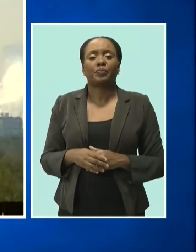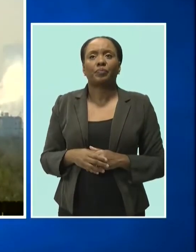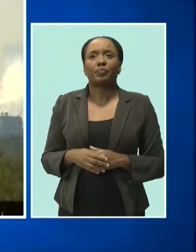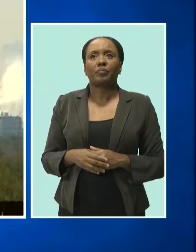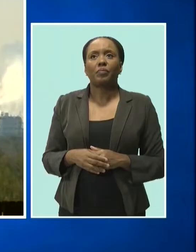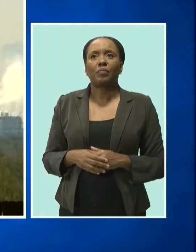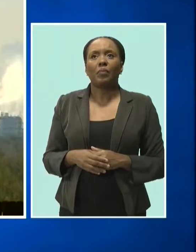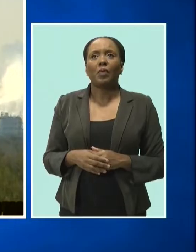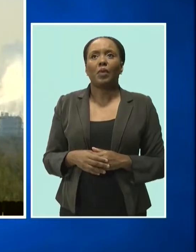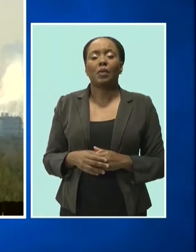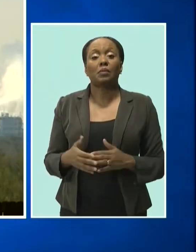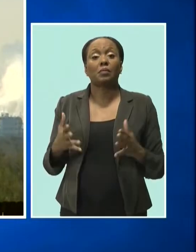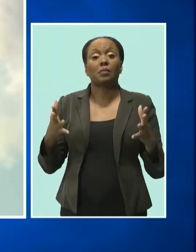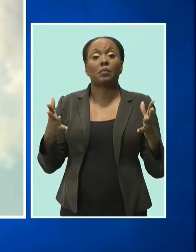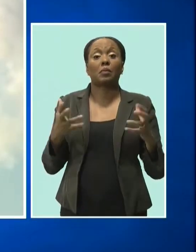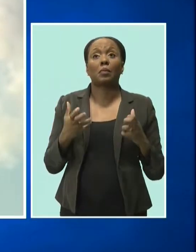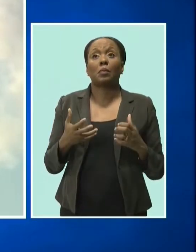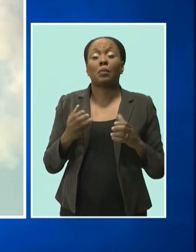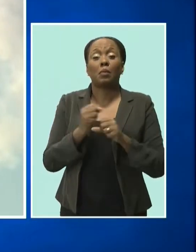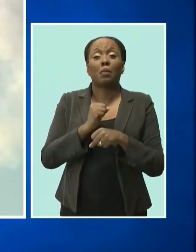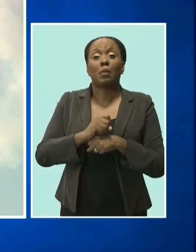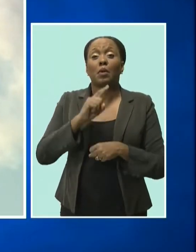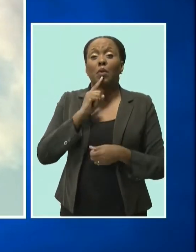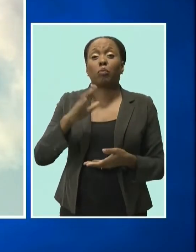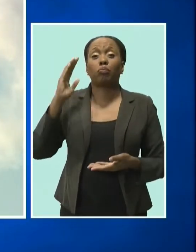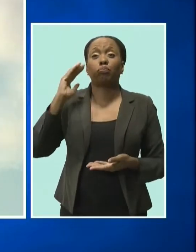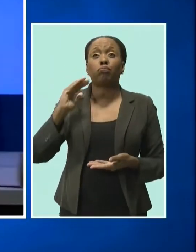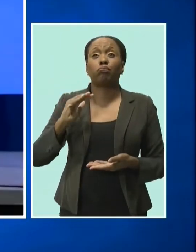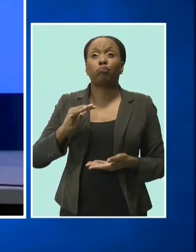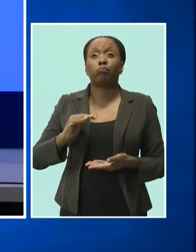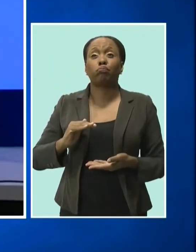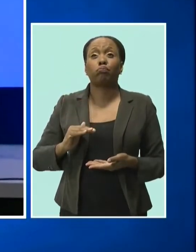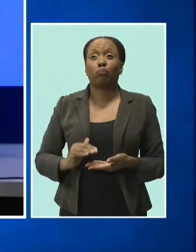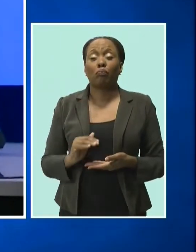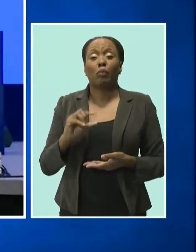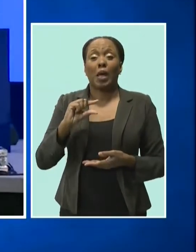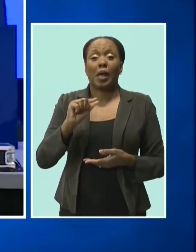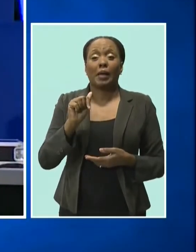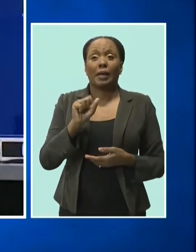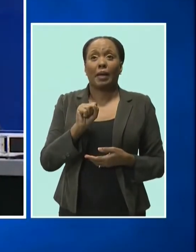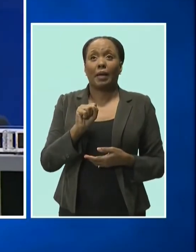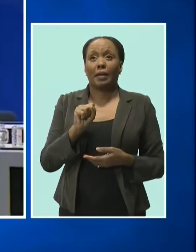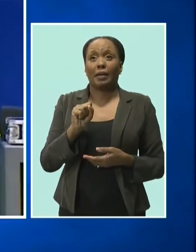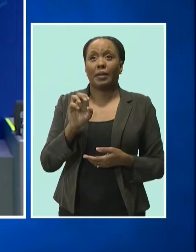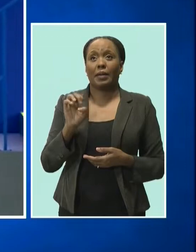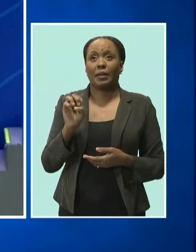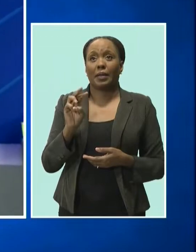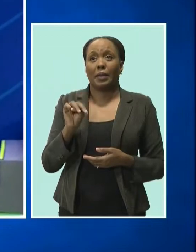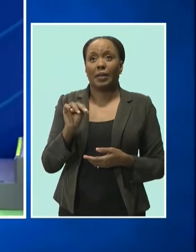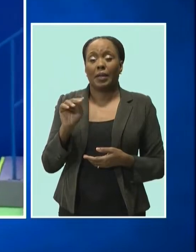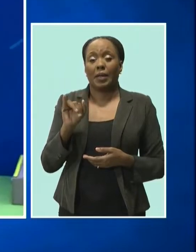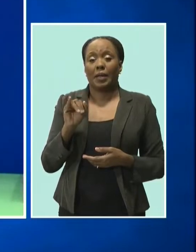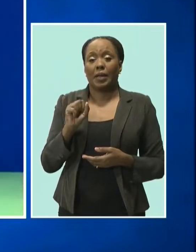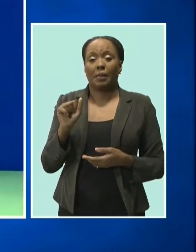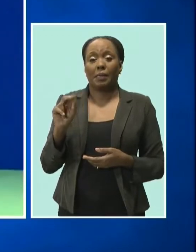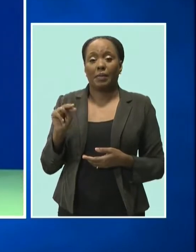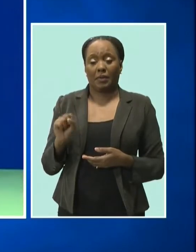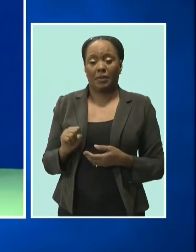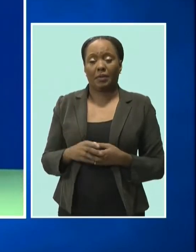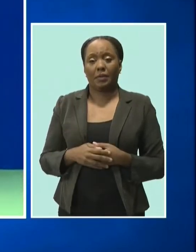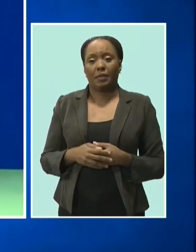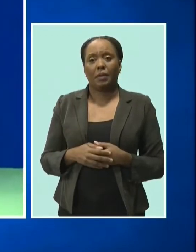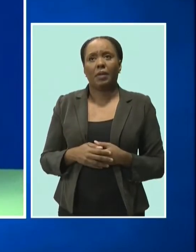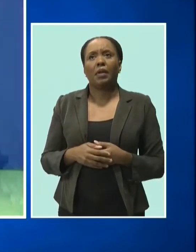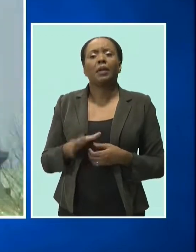get to net zero greenhouse gas emissions by 2050. As Biden touts climate change measures and his ambitious